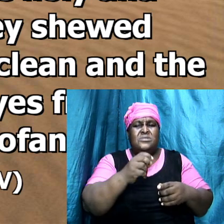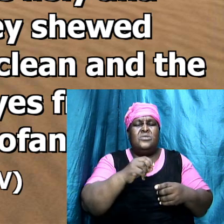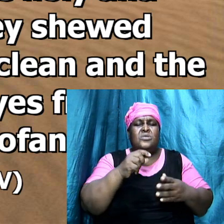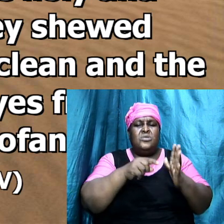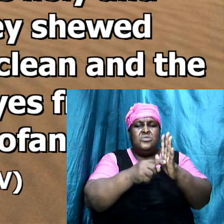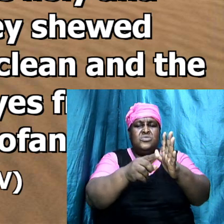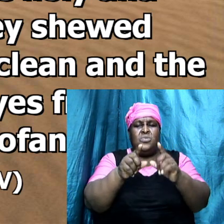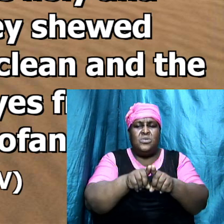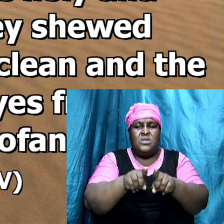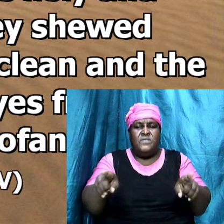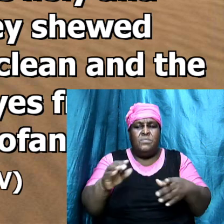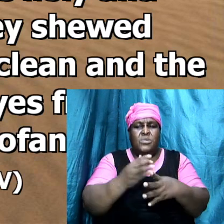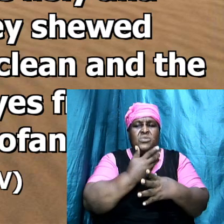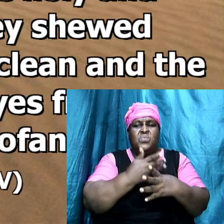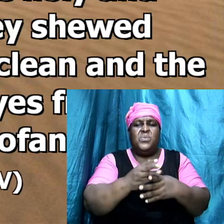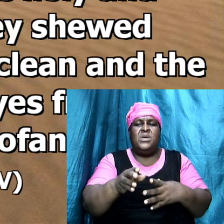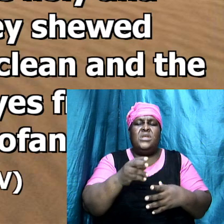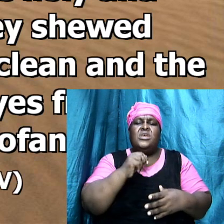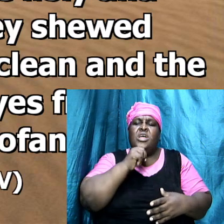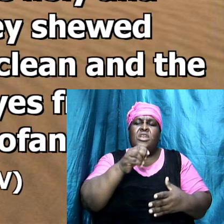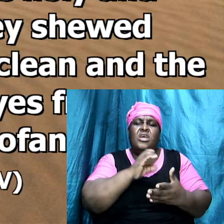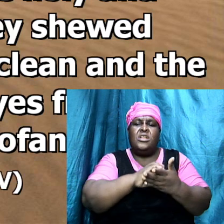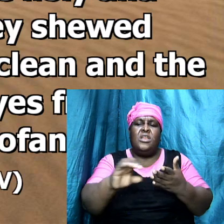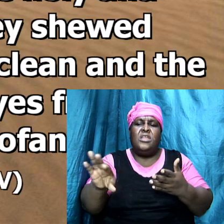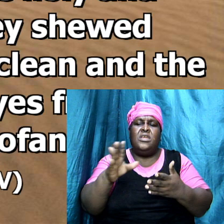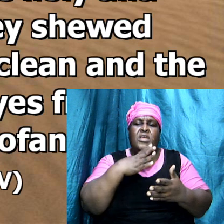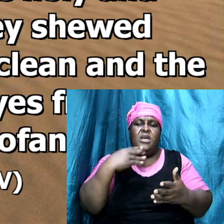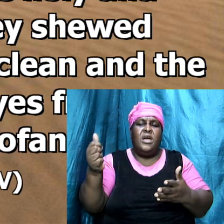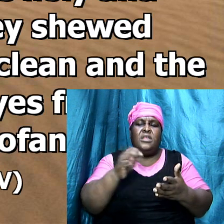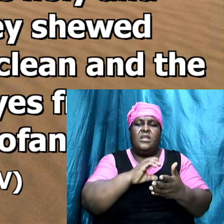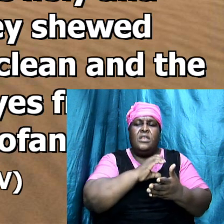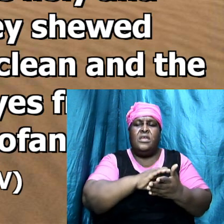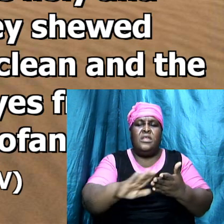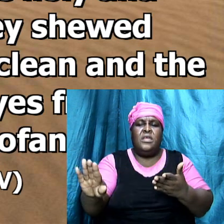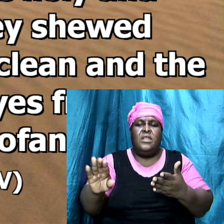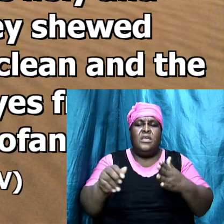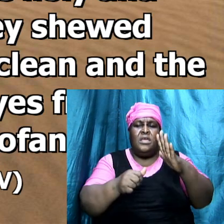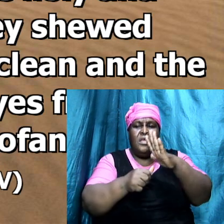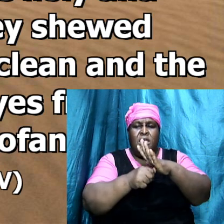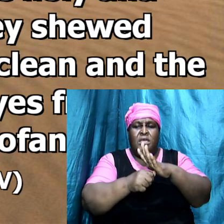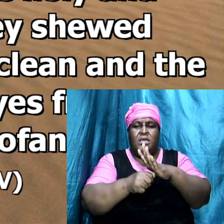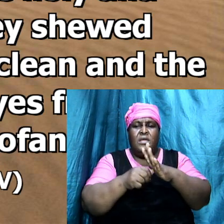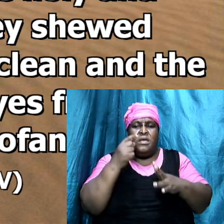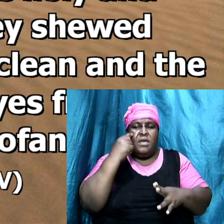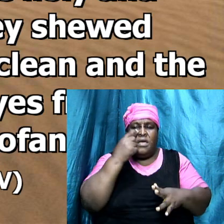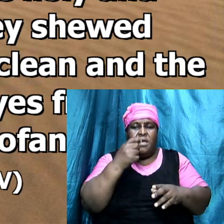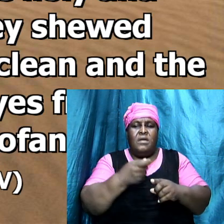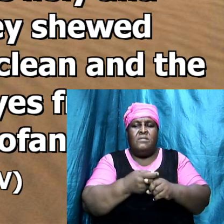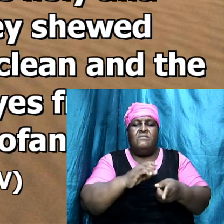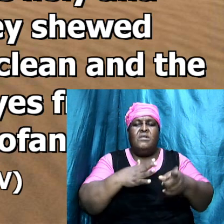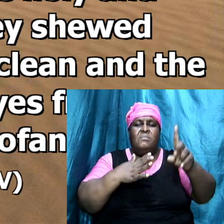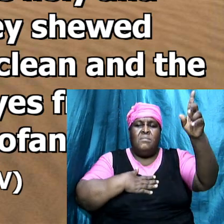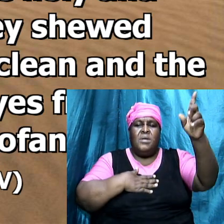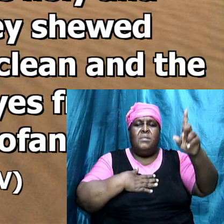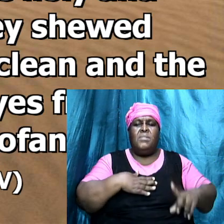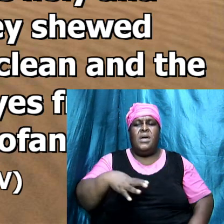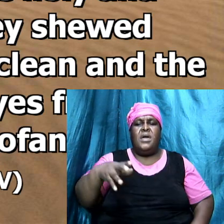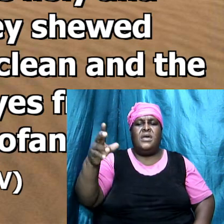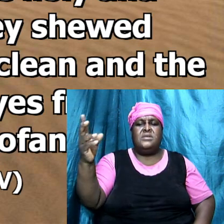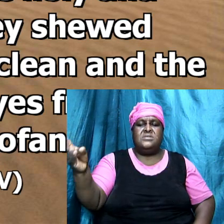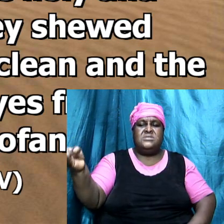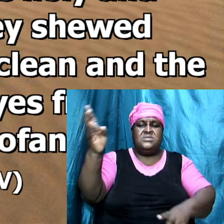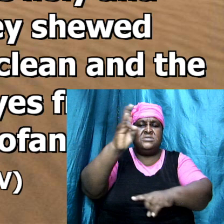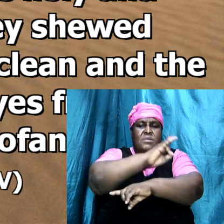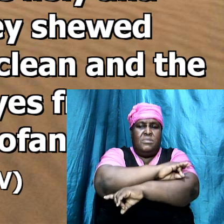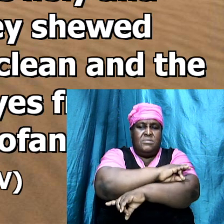between the unclean and the clean and have hid their eyes from my sabbath and I am profane